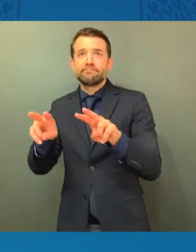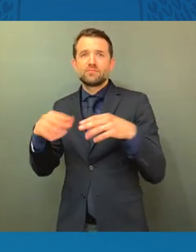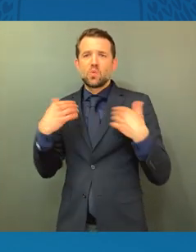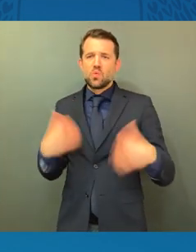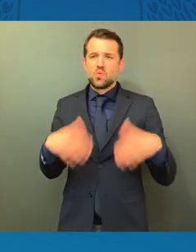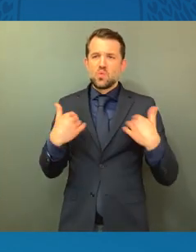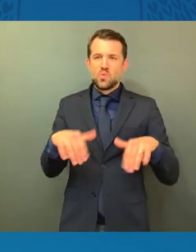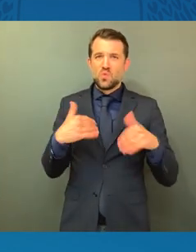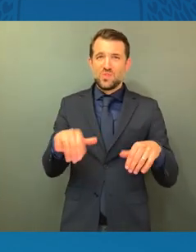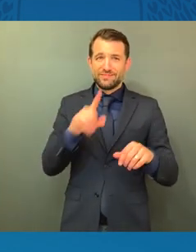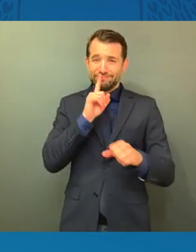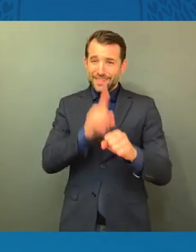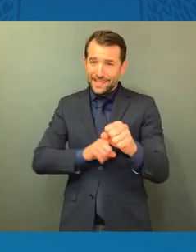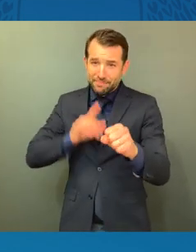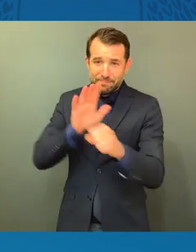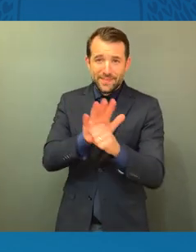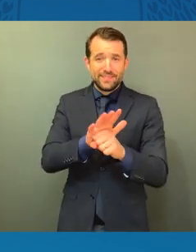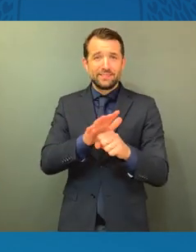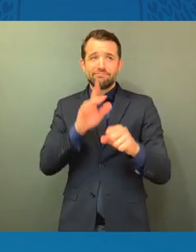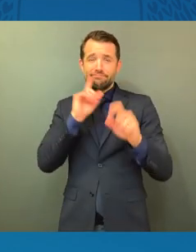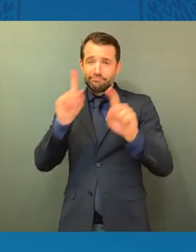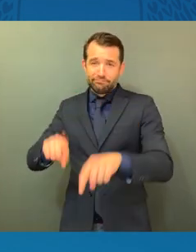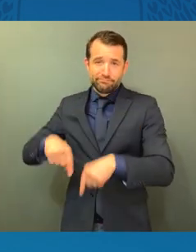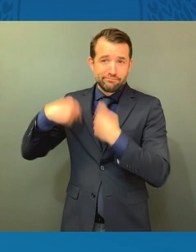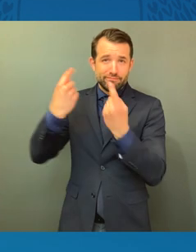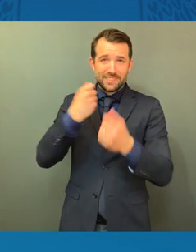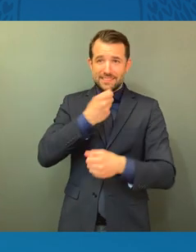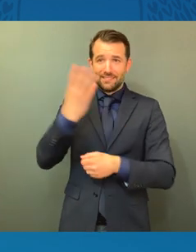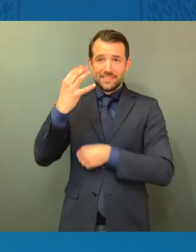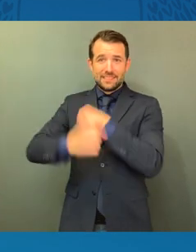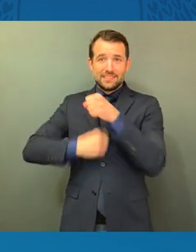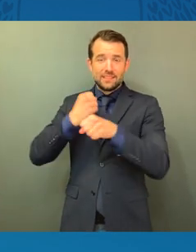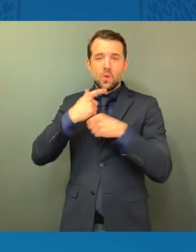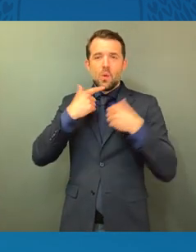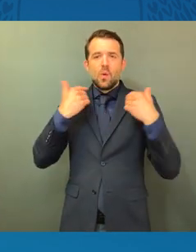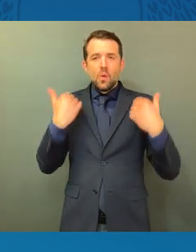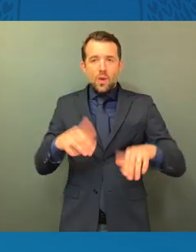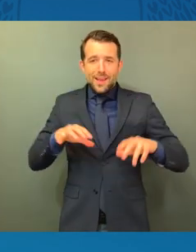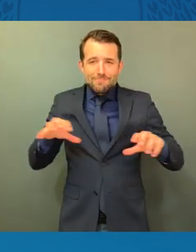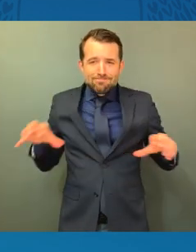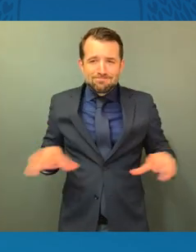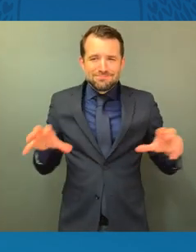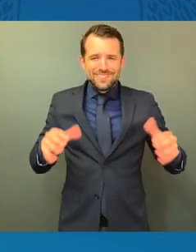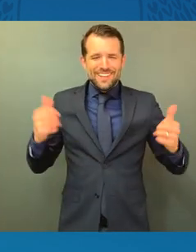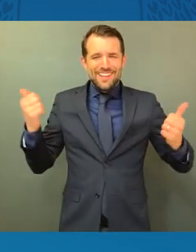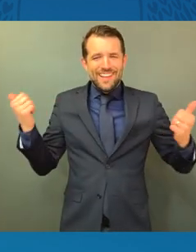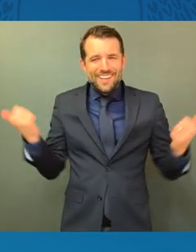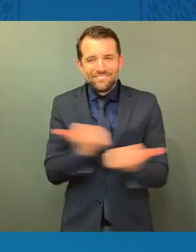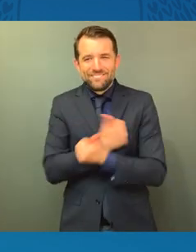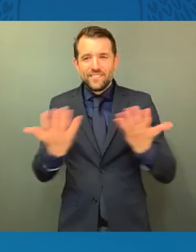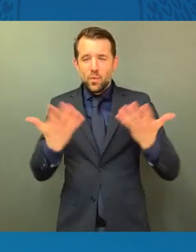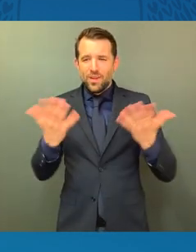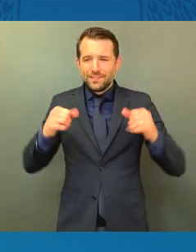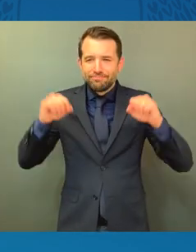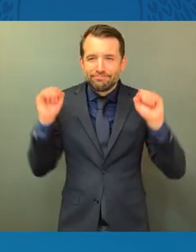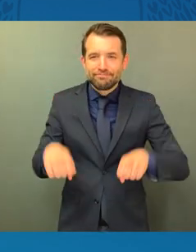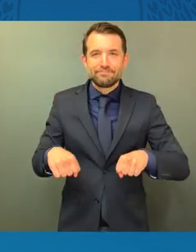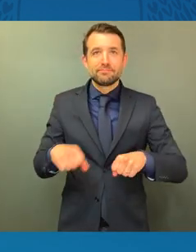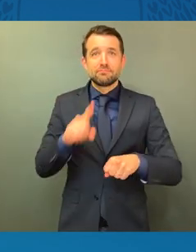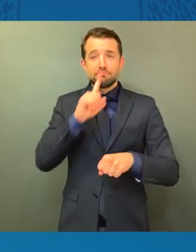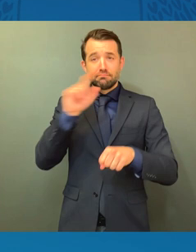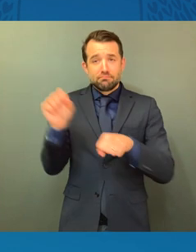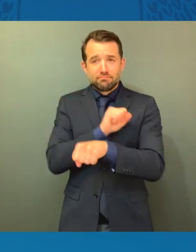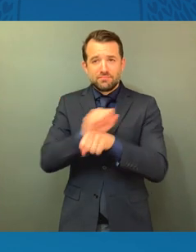in particular these last two years, doing everything that you can in your power to ensure that your students have been